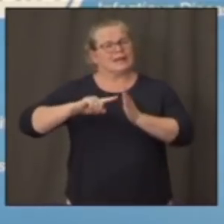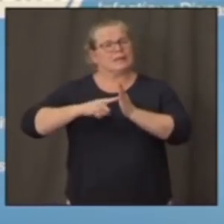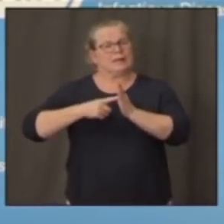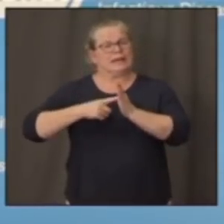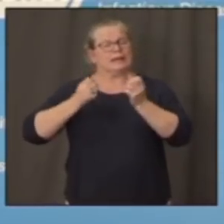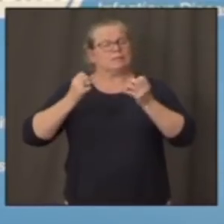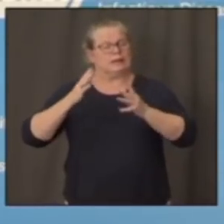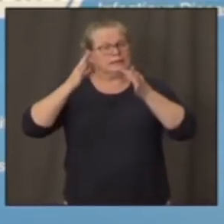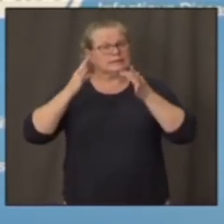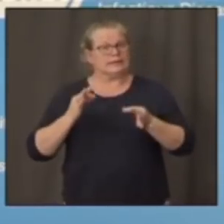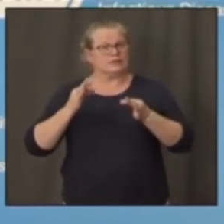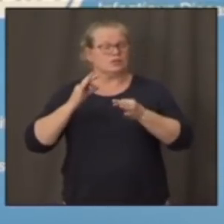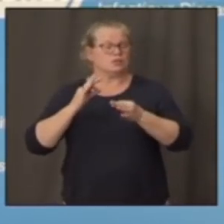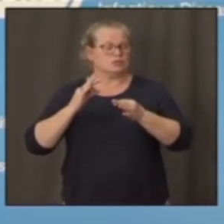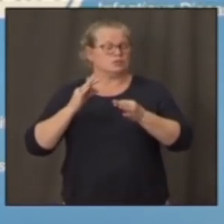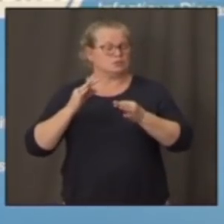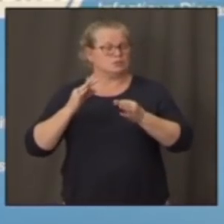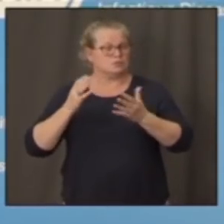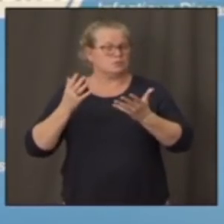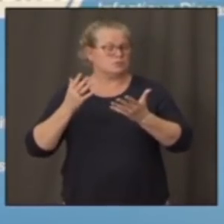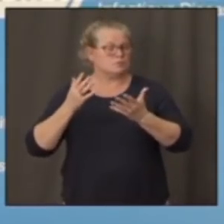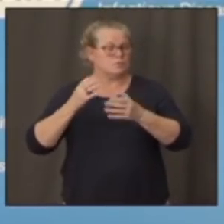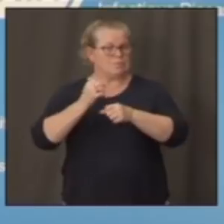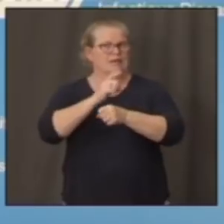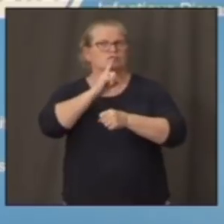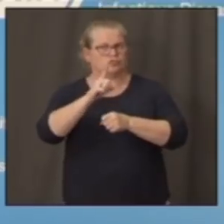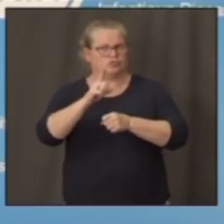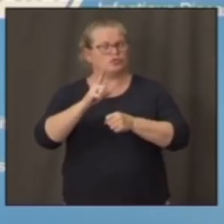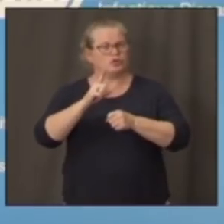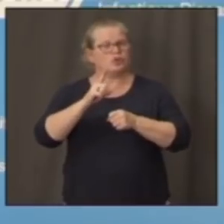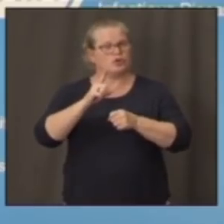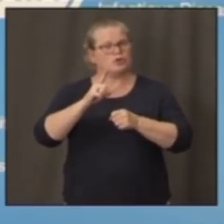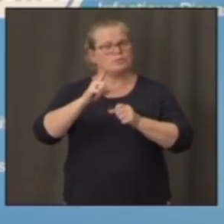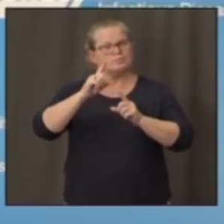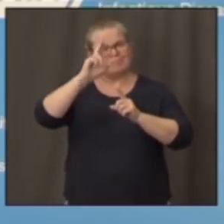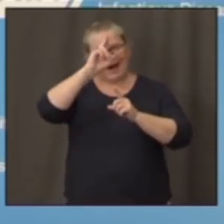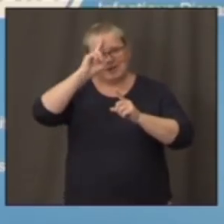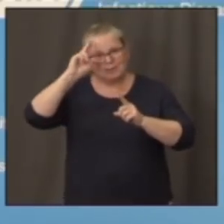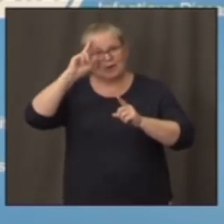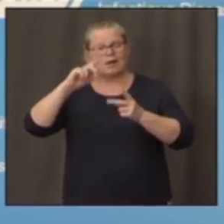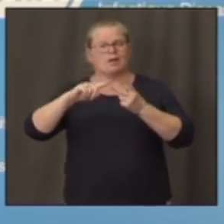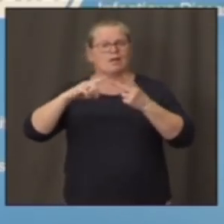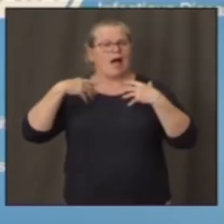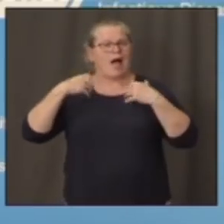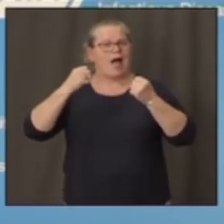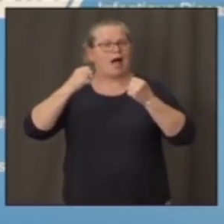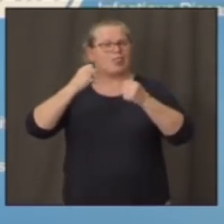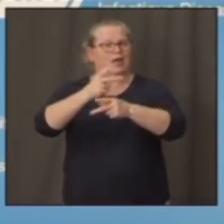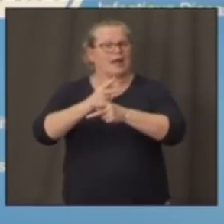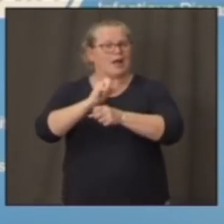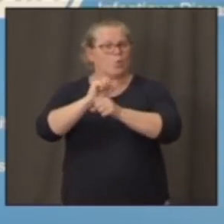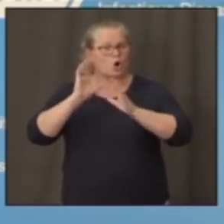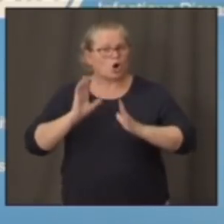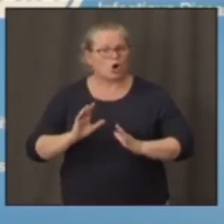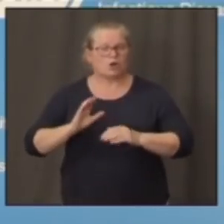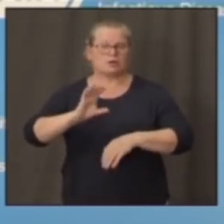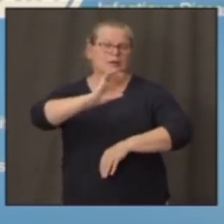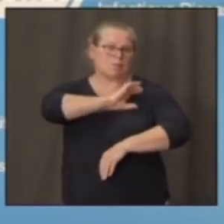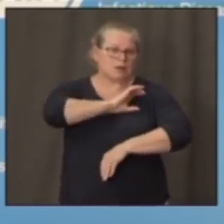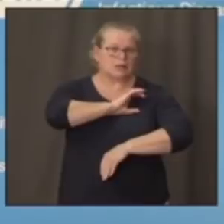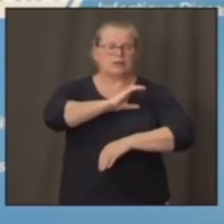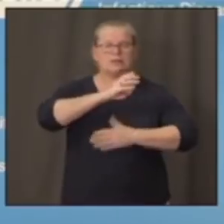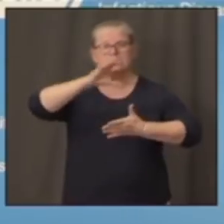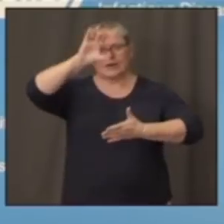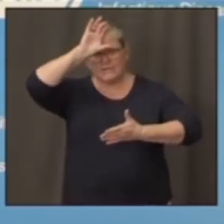healthcare workers would have enough PPE to treat COVID patients despite the shortage. Here we are months later. We're still